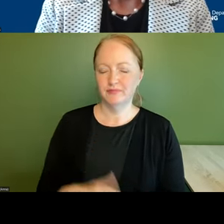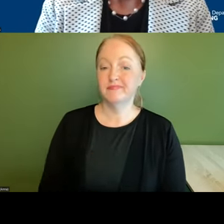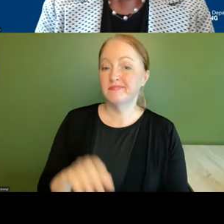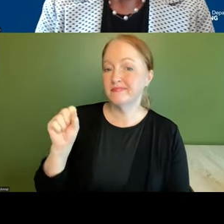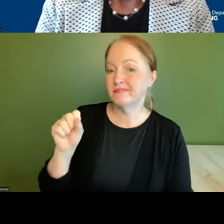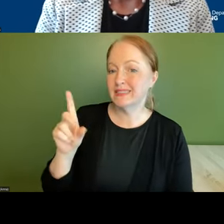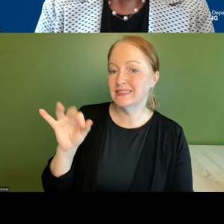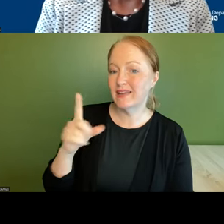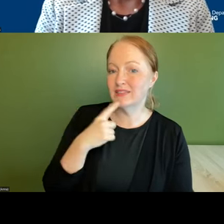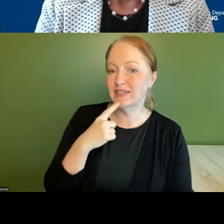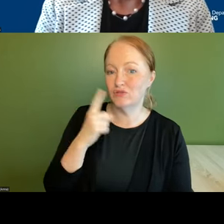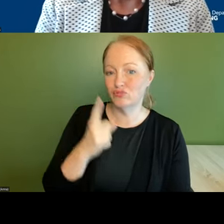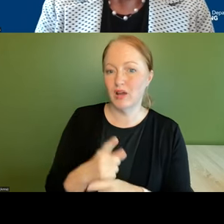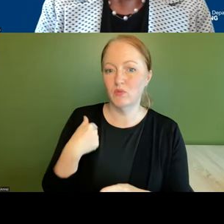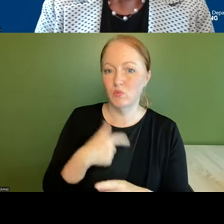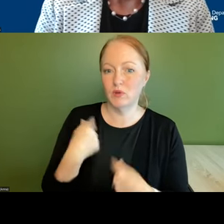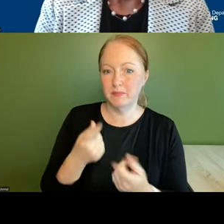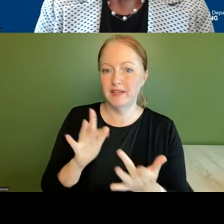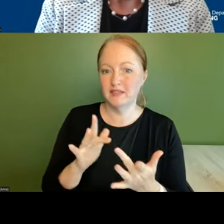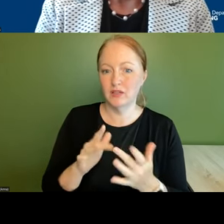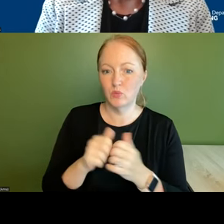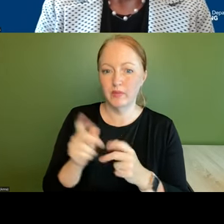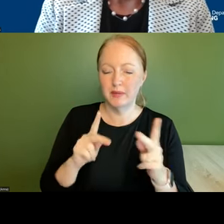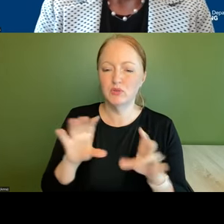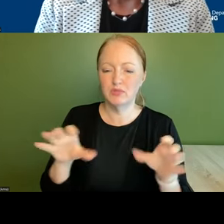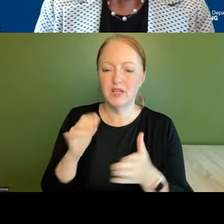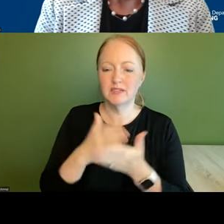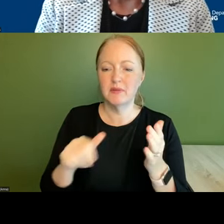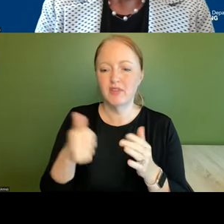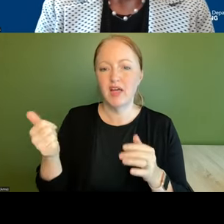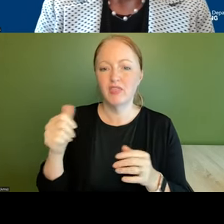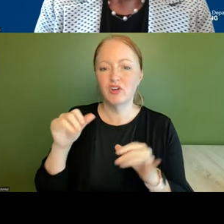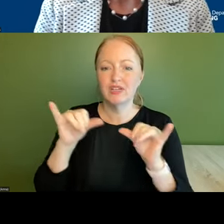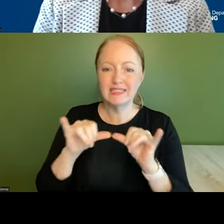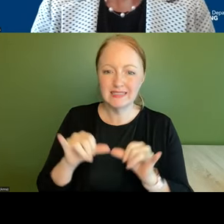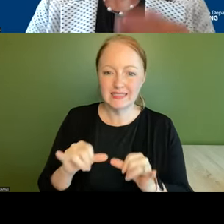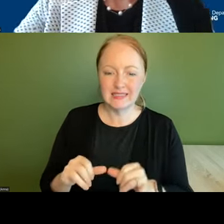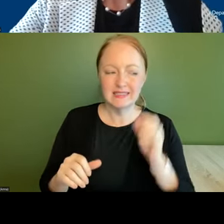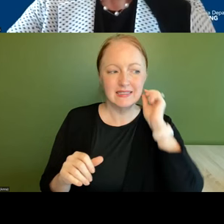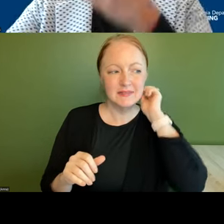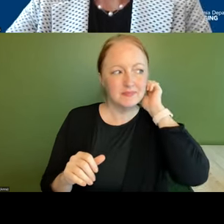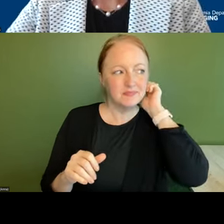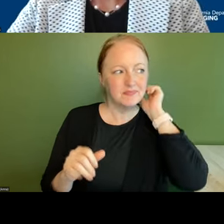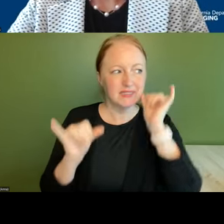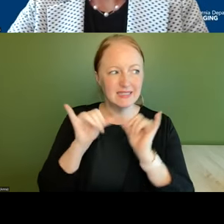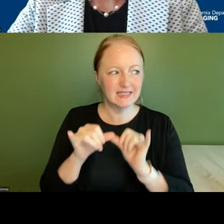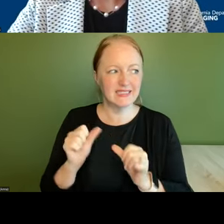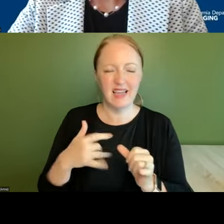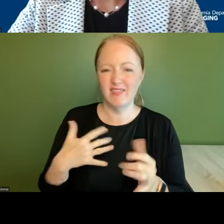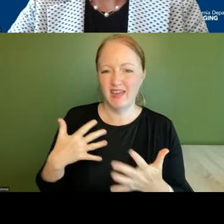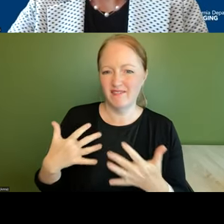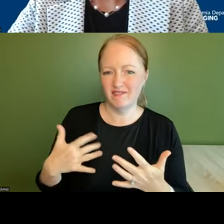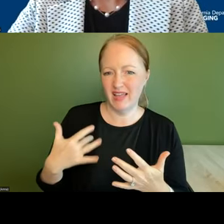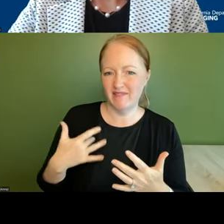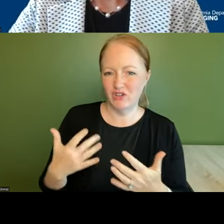no no so you know we've been in touch with folks who've done some of those other indices which which had that flavor to them and